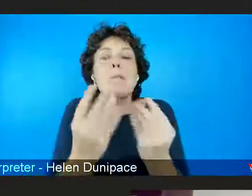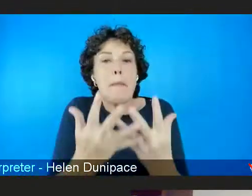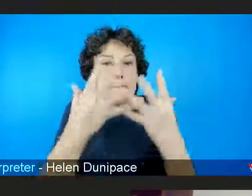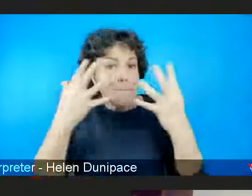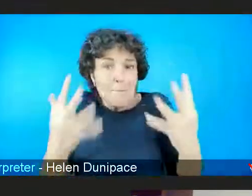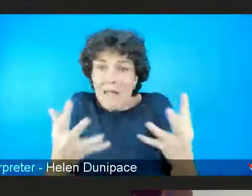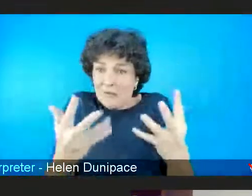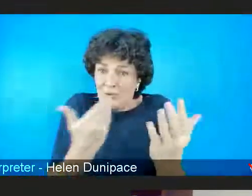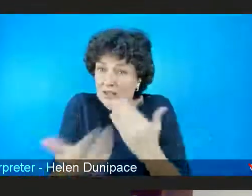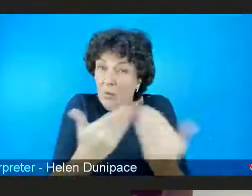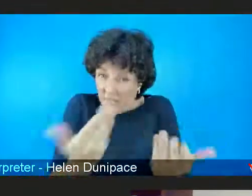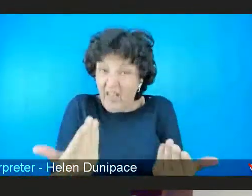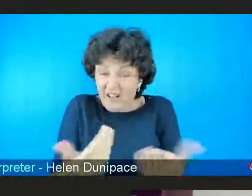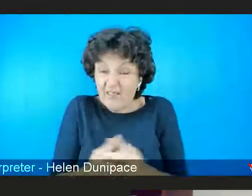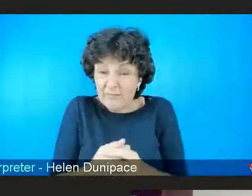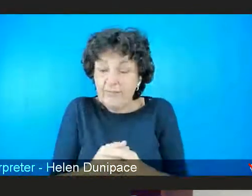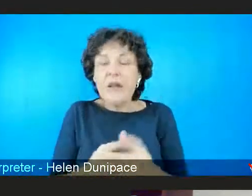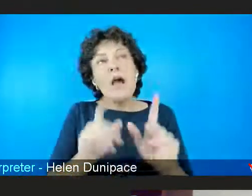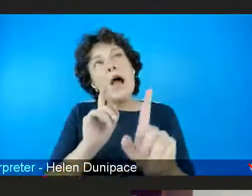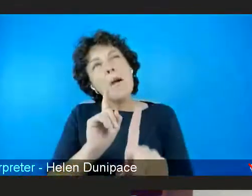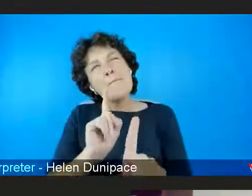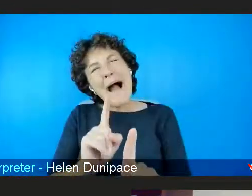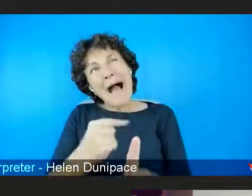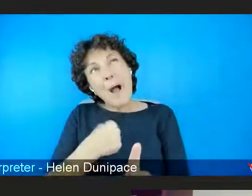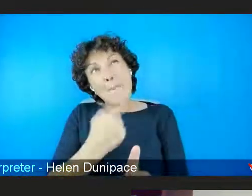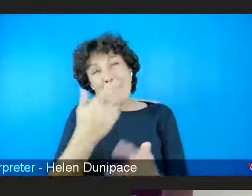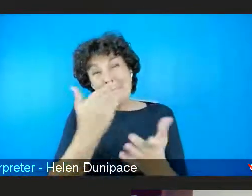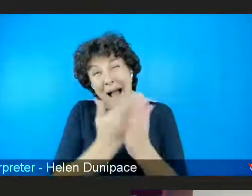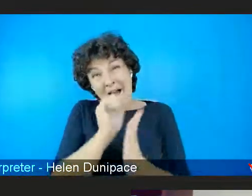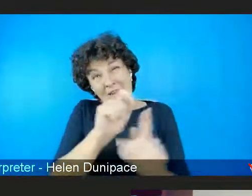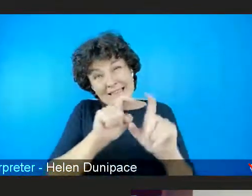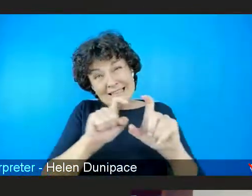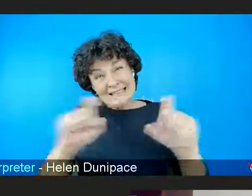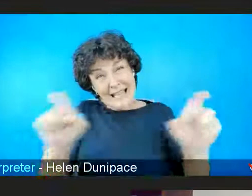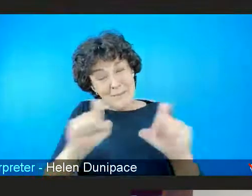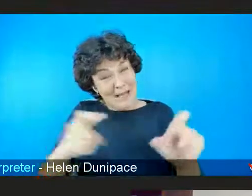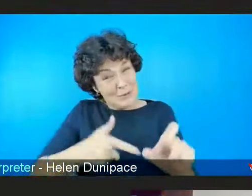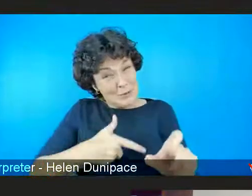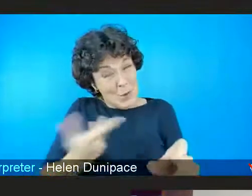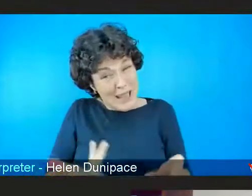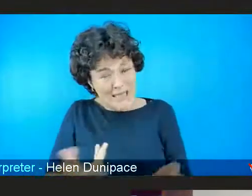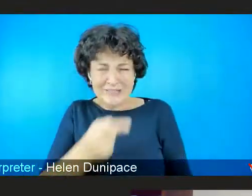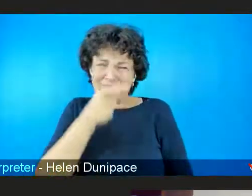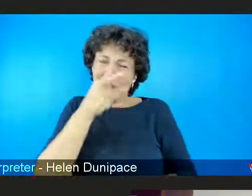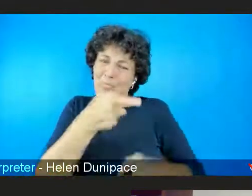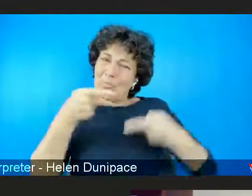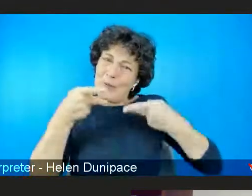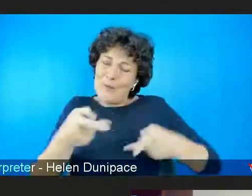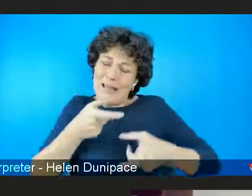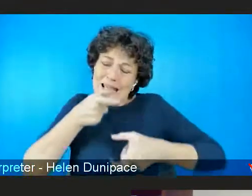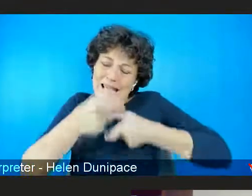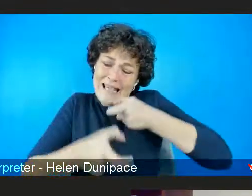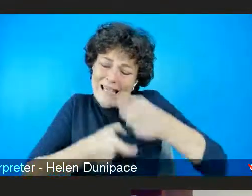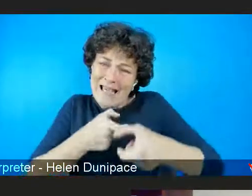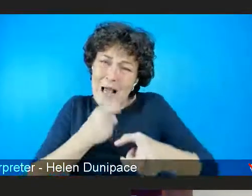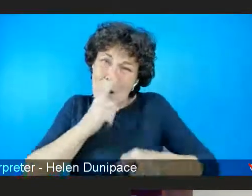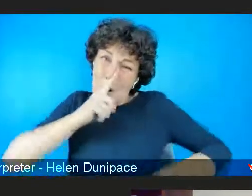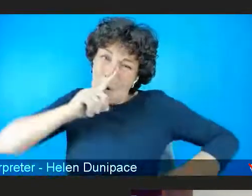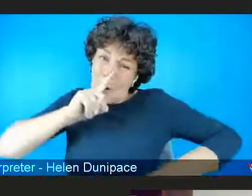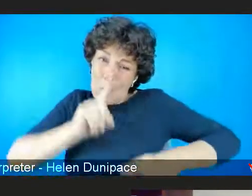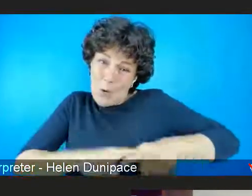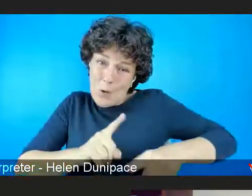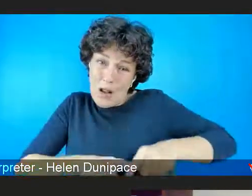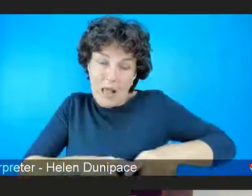I guess the part that I would take issue with is that the implication that this is a a sudden